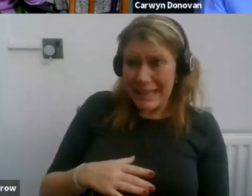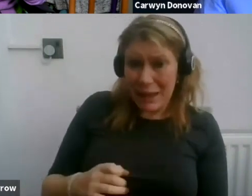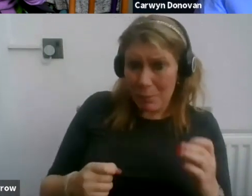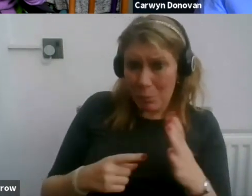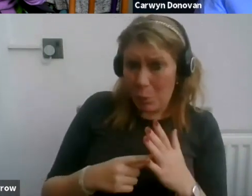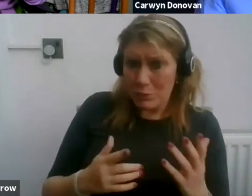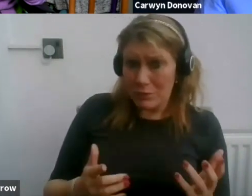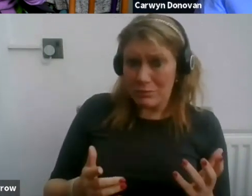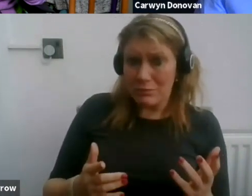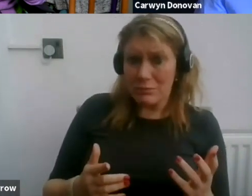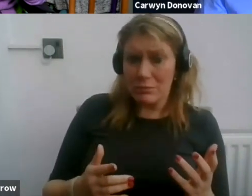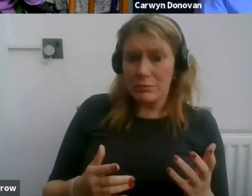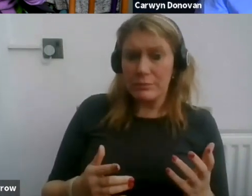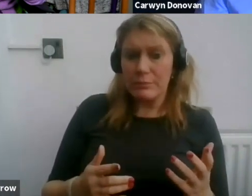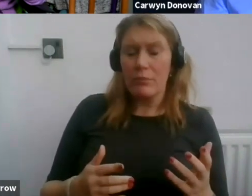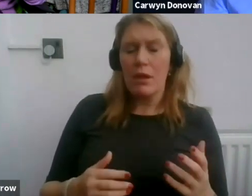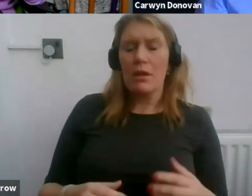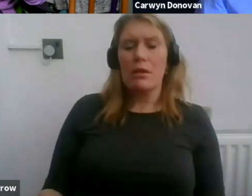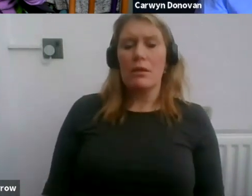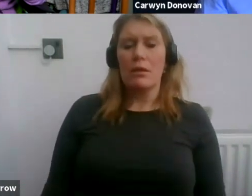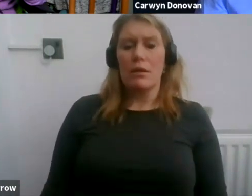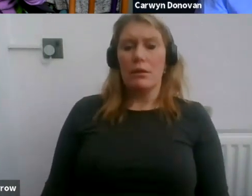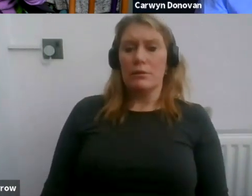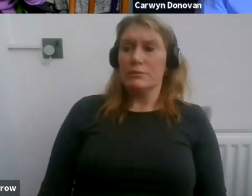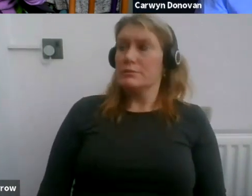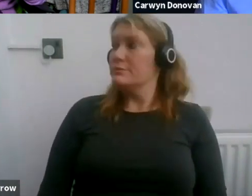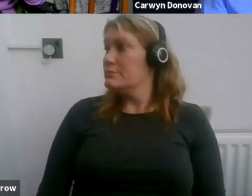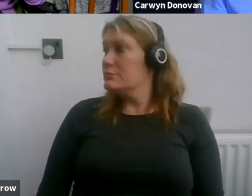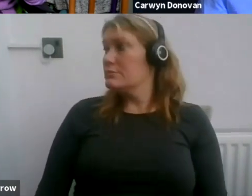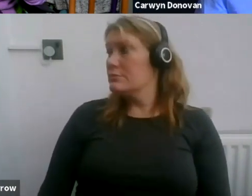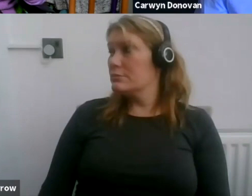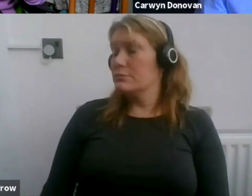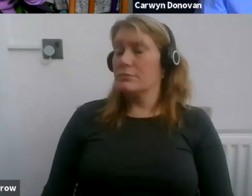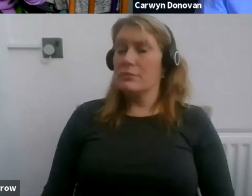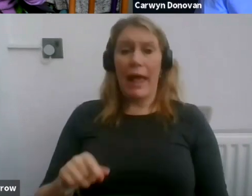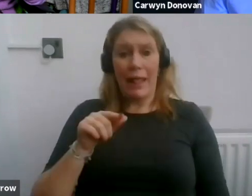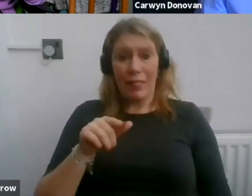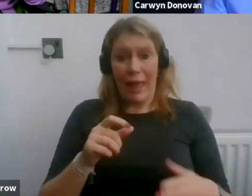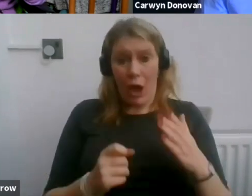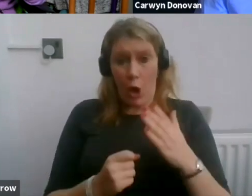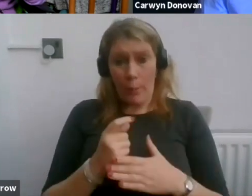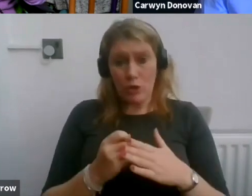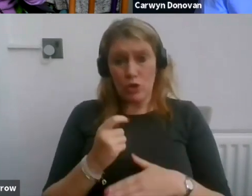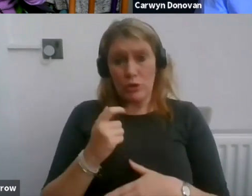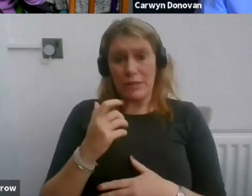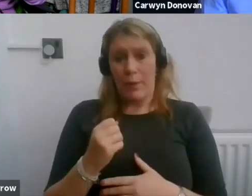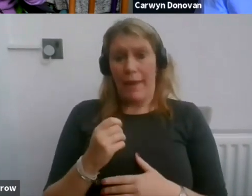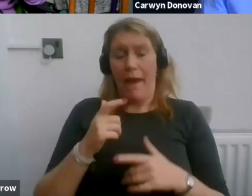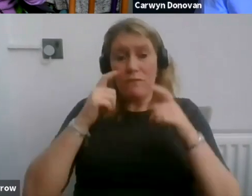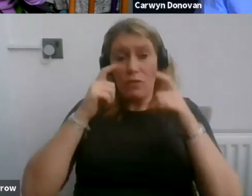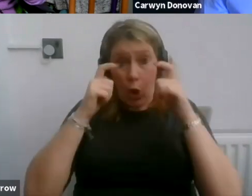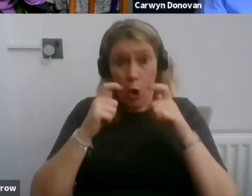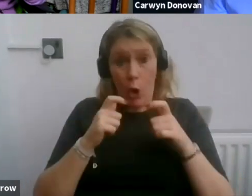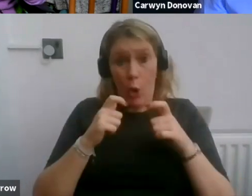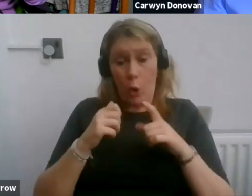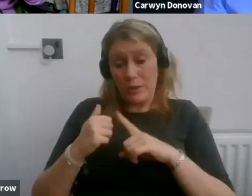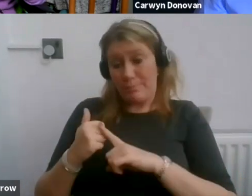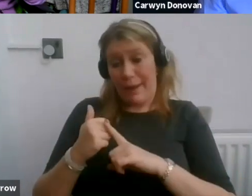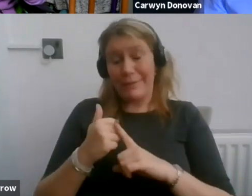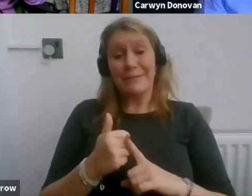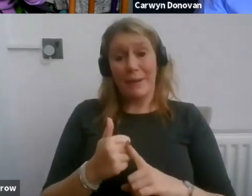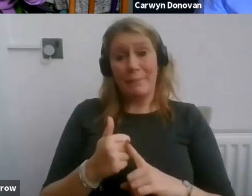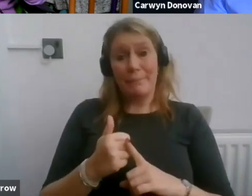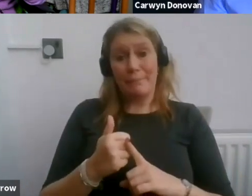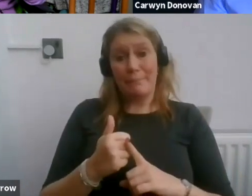And in that opportunity, I think, well, we do have legislation on our side, OK? But